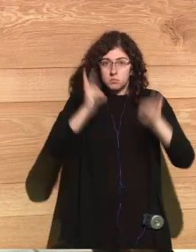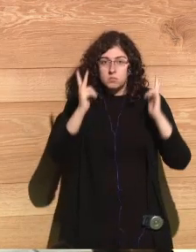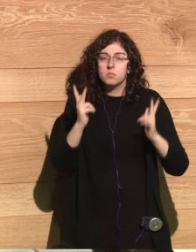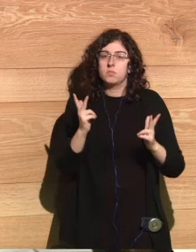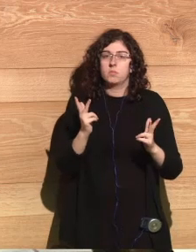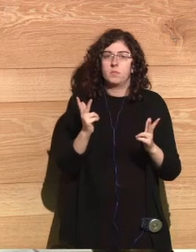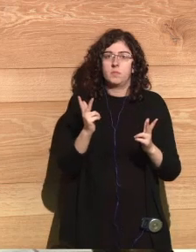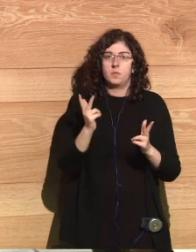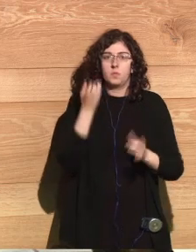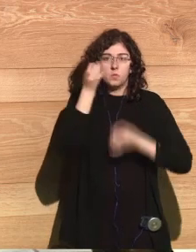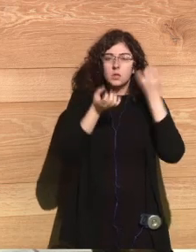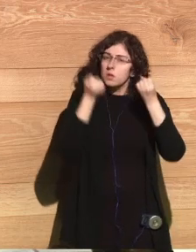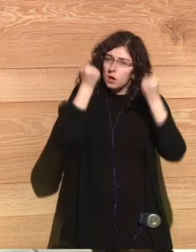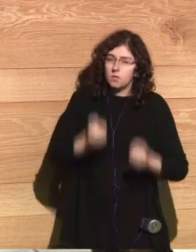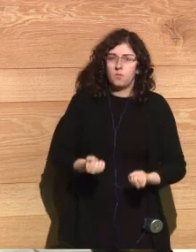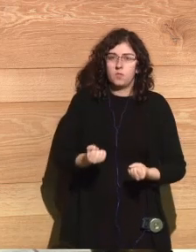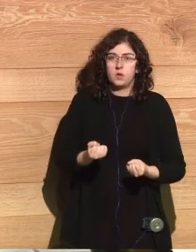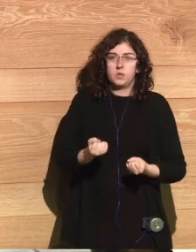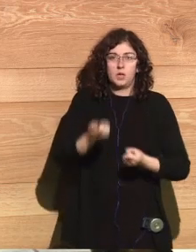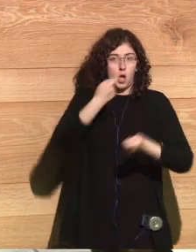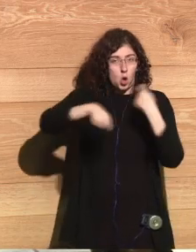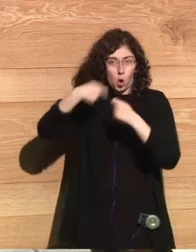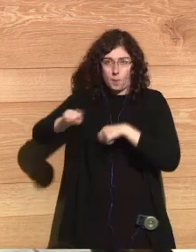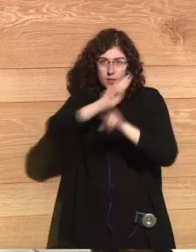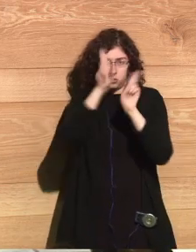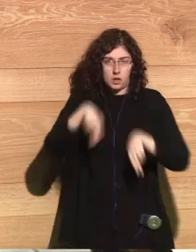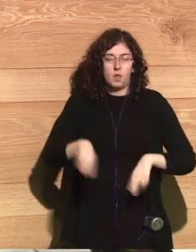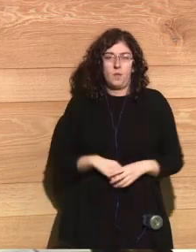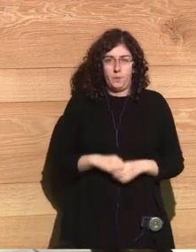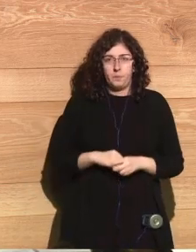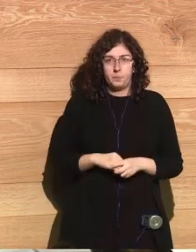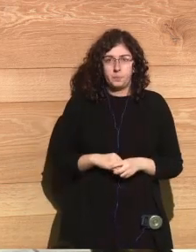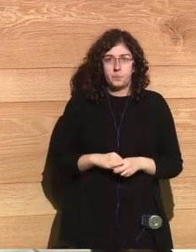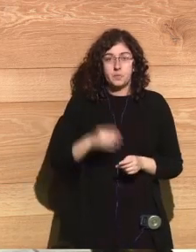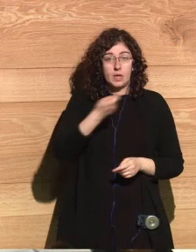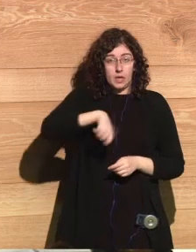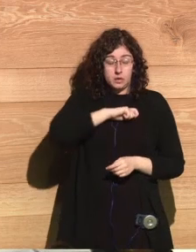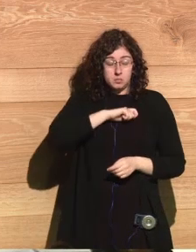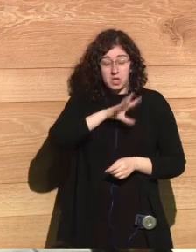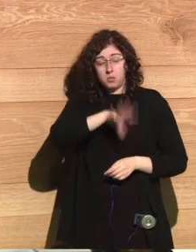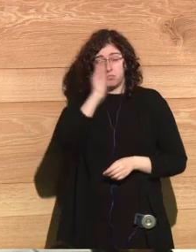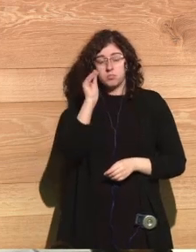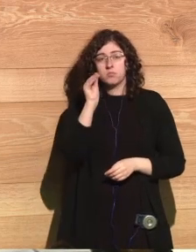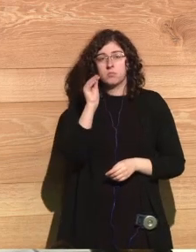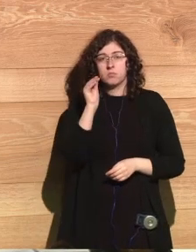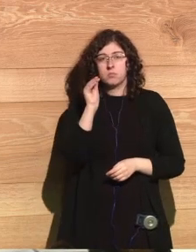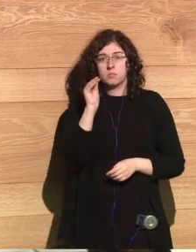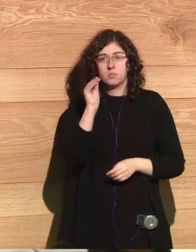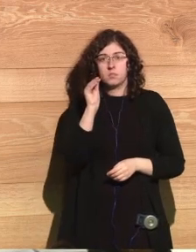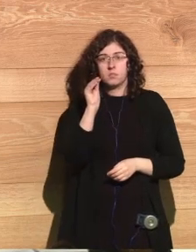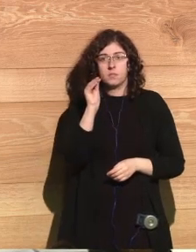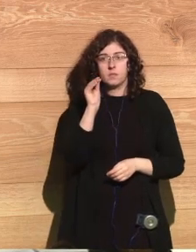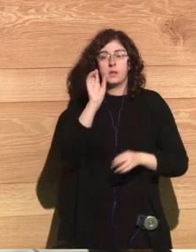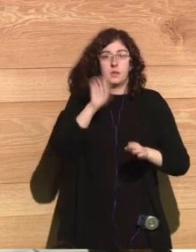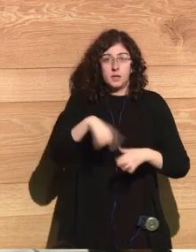carried out worldwide. And it was quite a strong activity in international commerce, international trade. And Spain understood